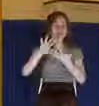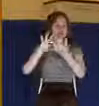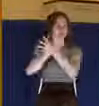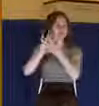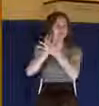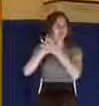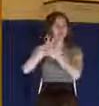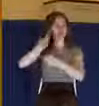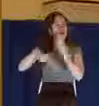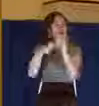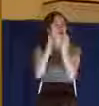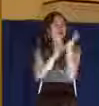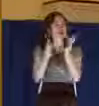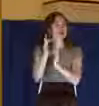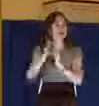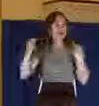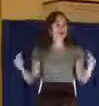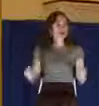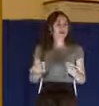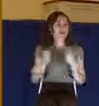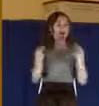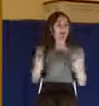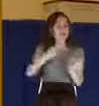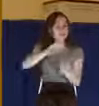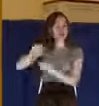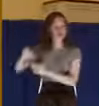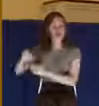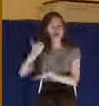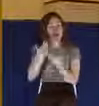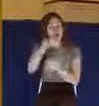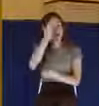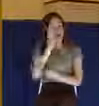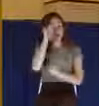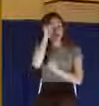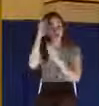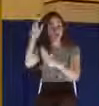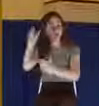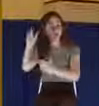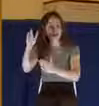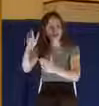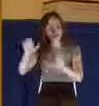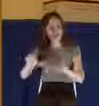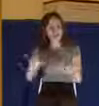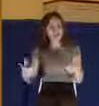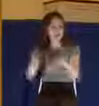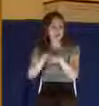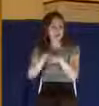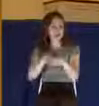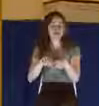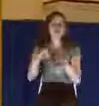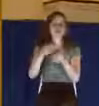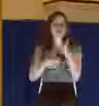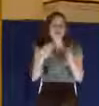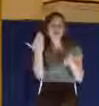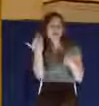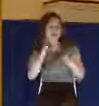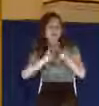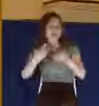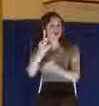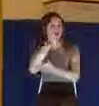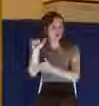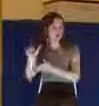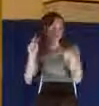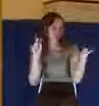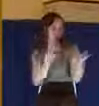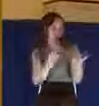that scene. In fact, God the Father may have done the same thing. Look in chapter 15, look down at verse 33, and notice what it says.